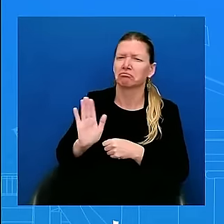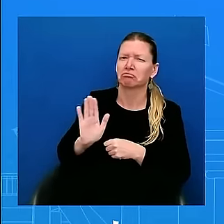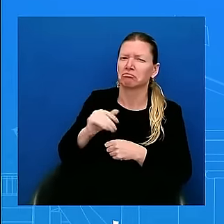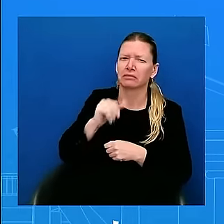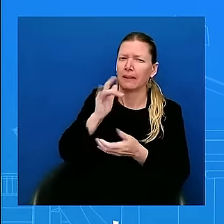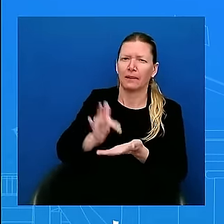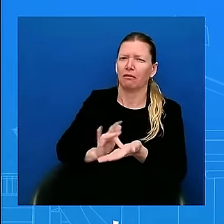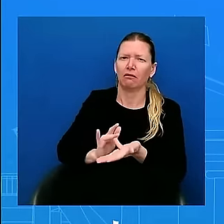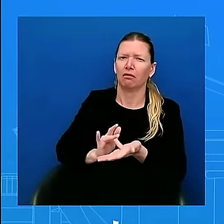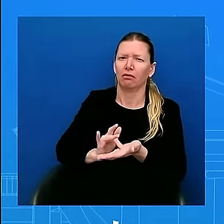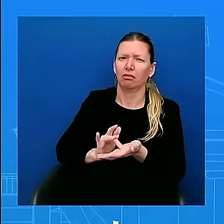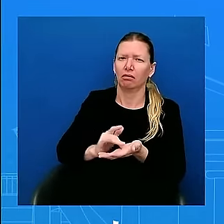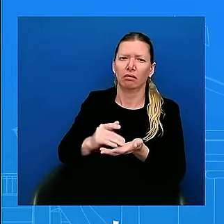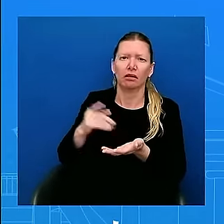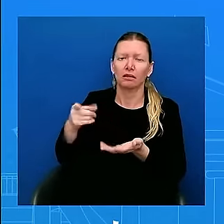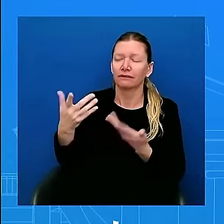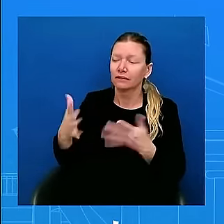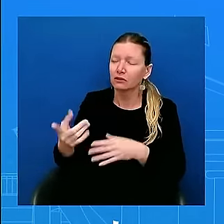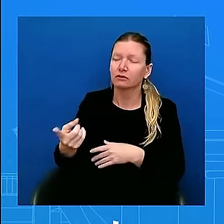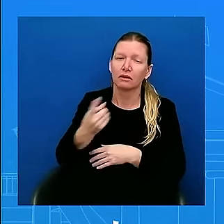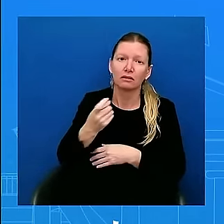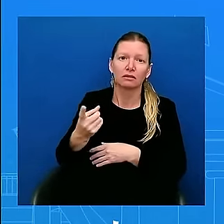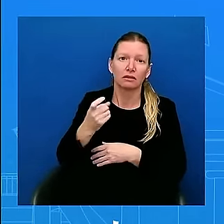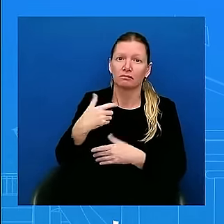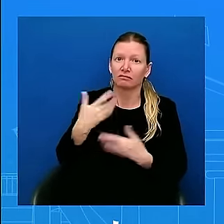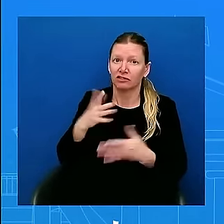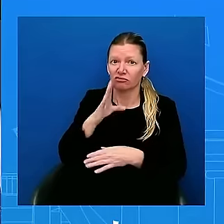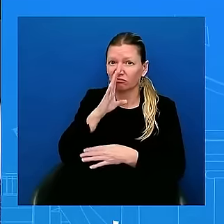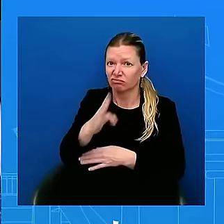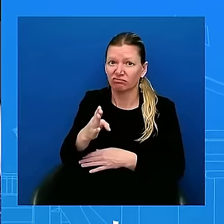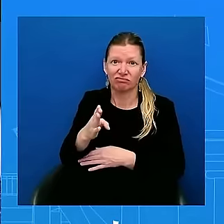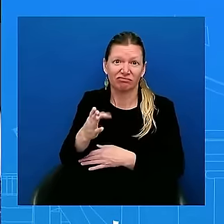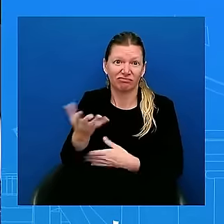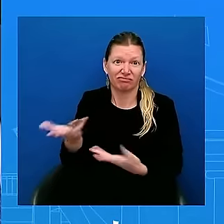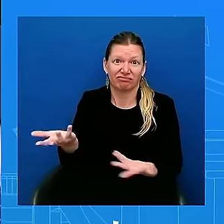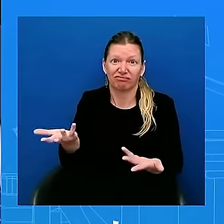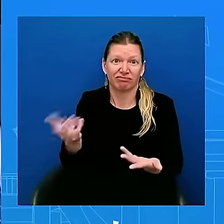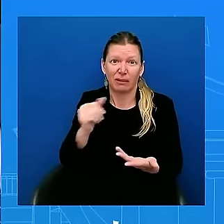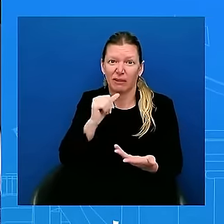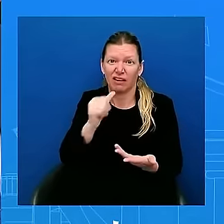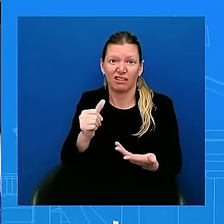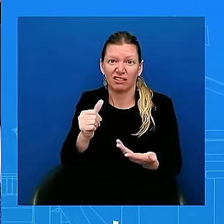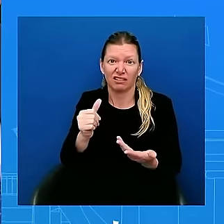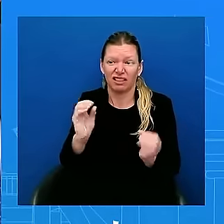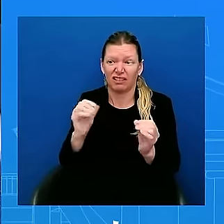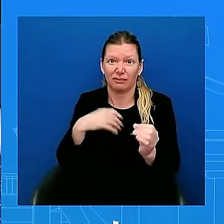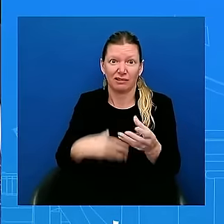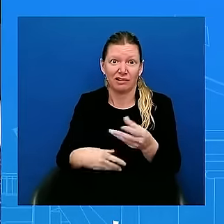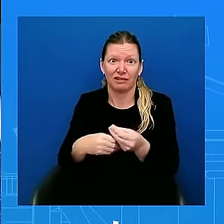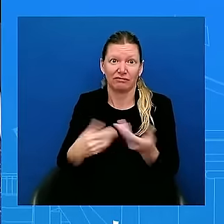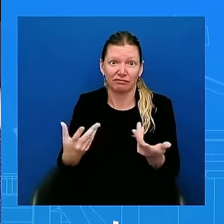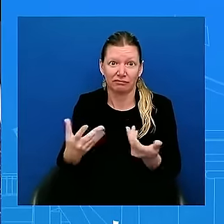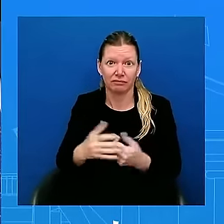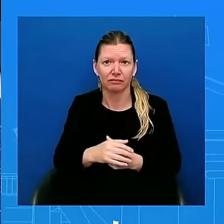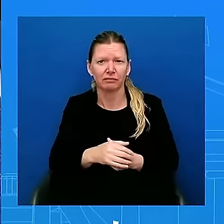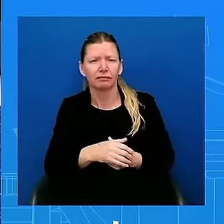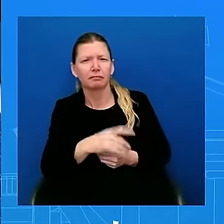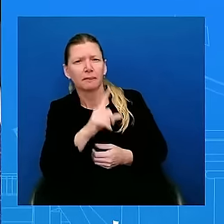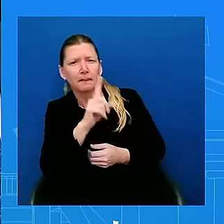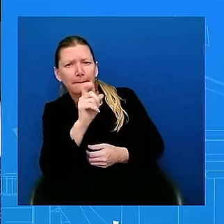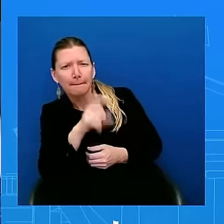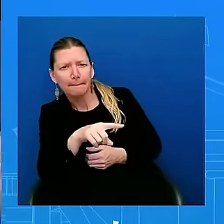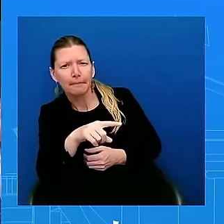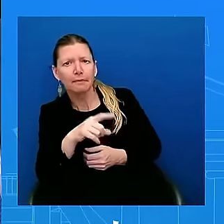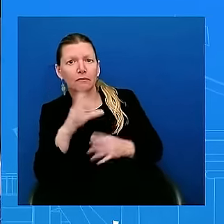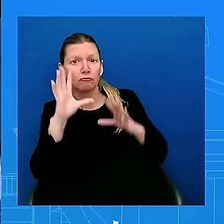way. I'm just not going to get beyond that. And then finally, President Biden spent much of his speech talking about the choice that Americans